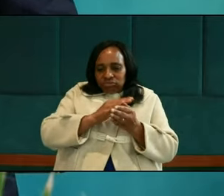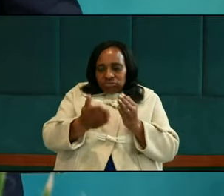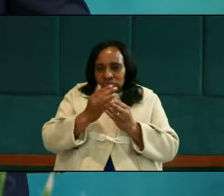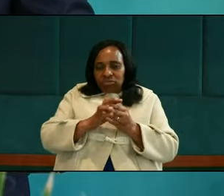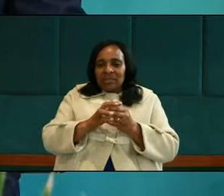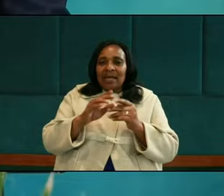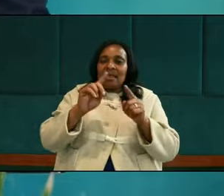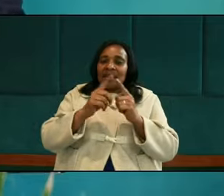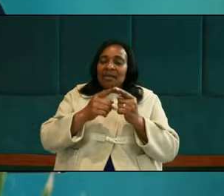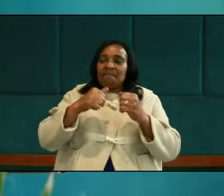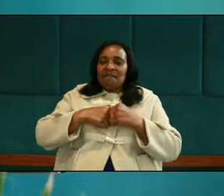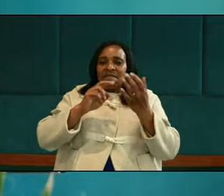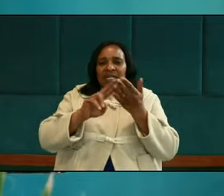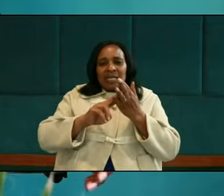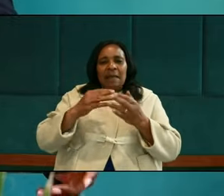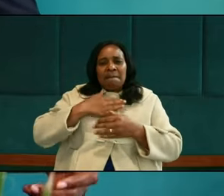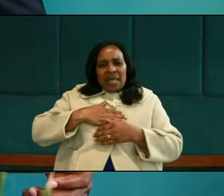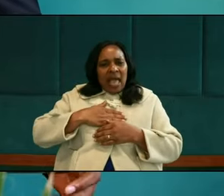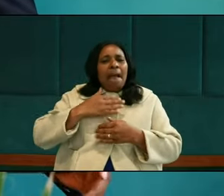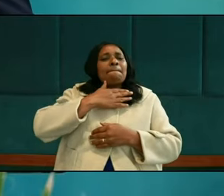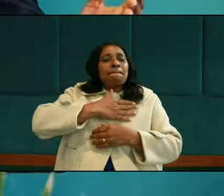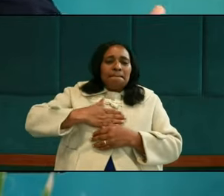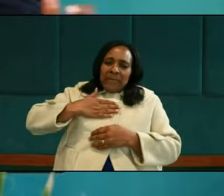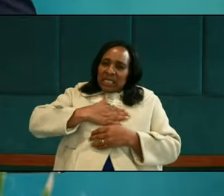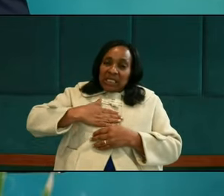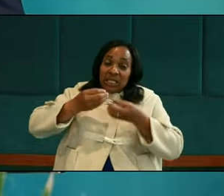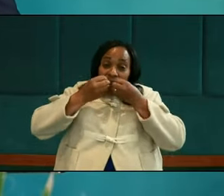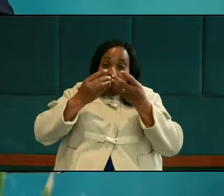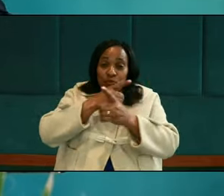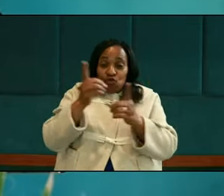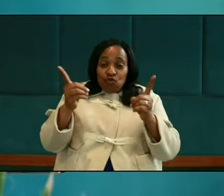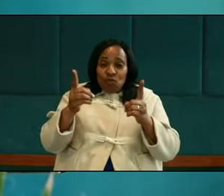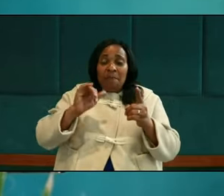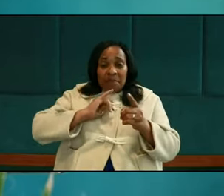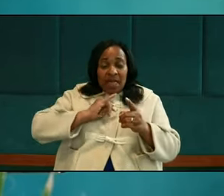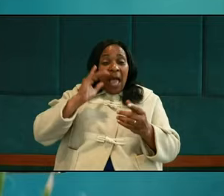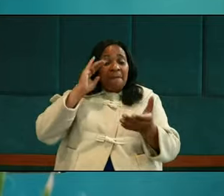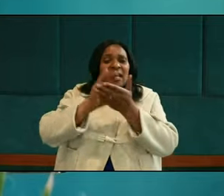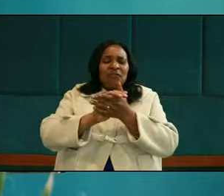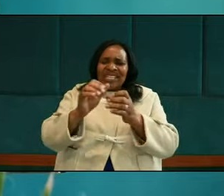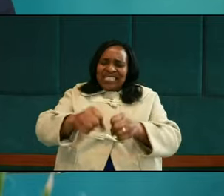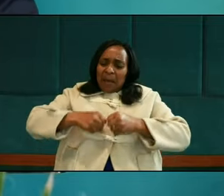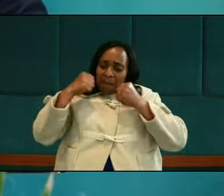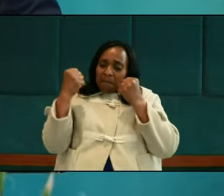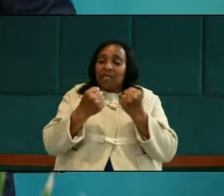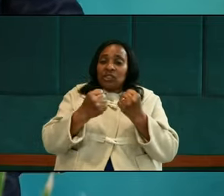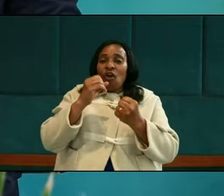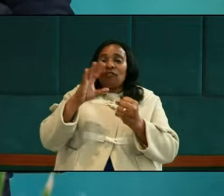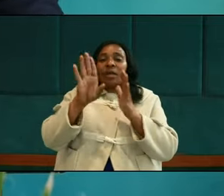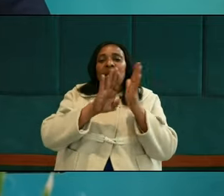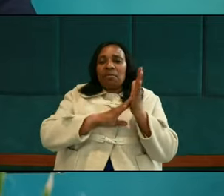Bibles to this text, may I please inform you that I believe in the supremacy of the Bible.